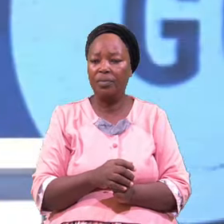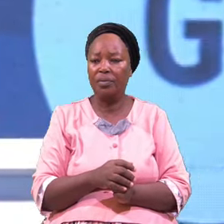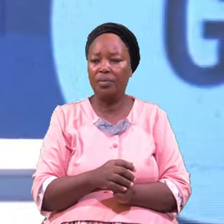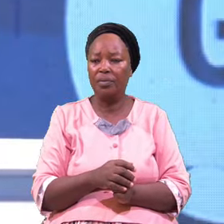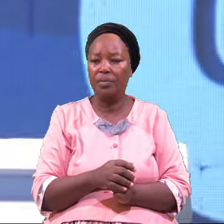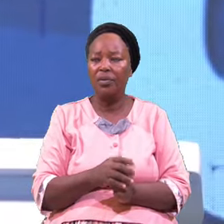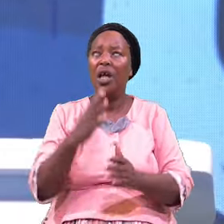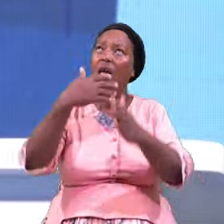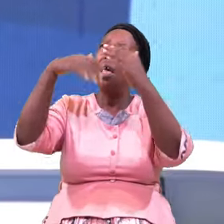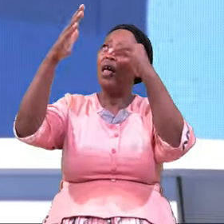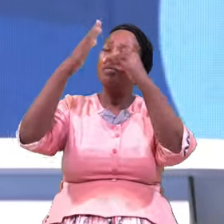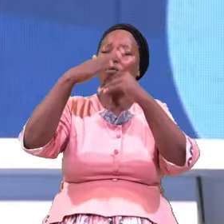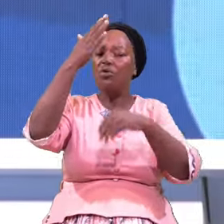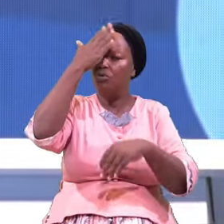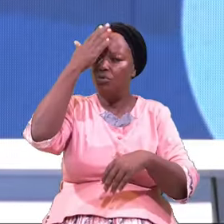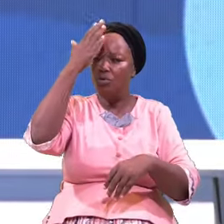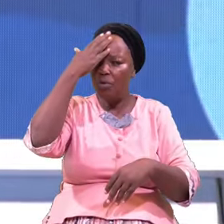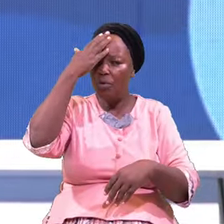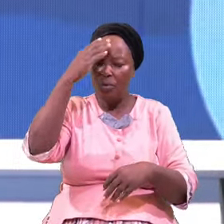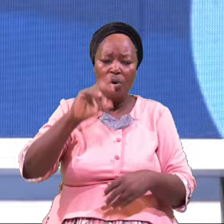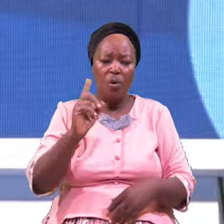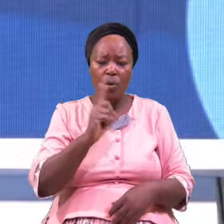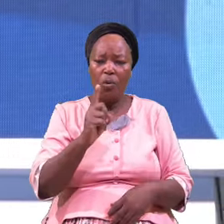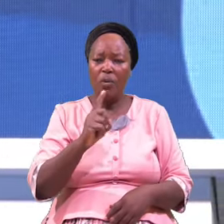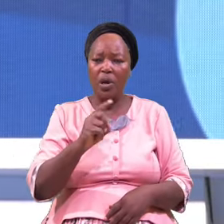Heaven Recognized Where He Was